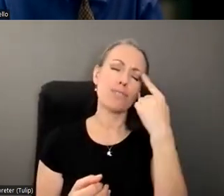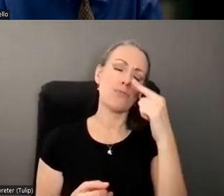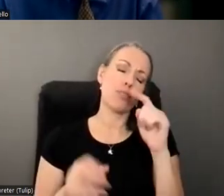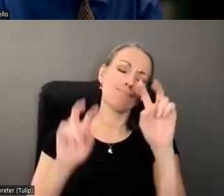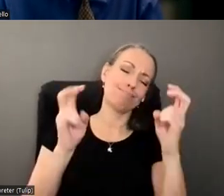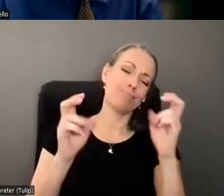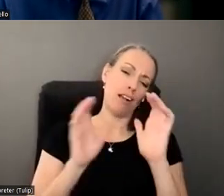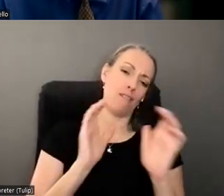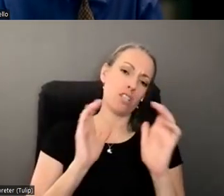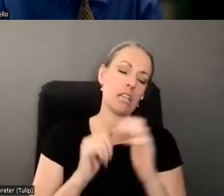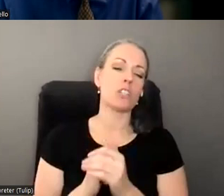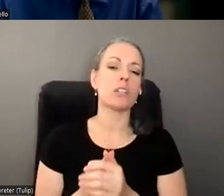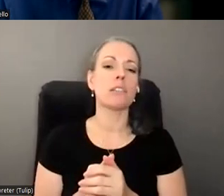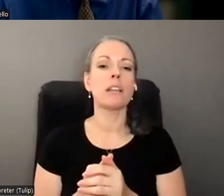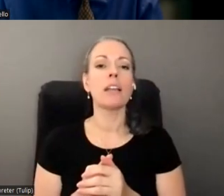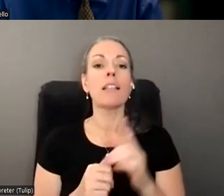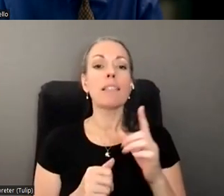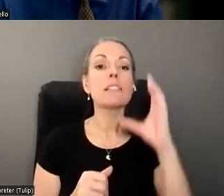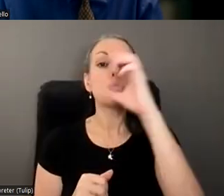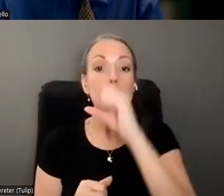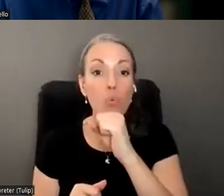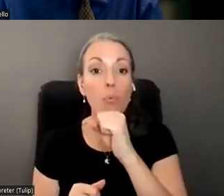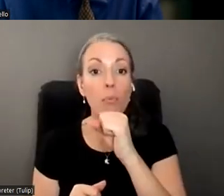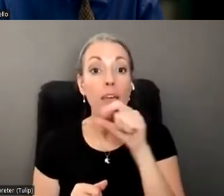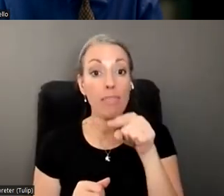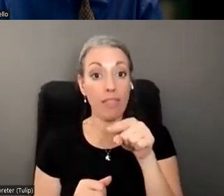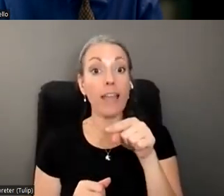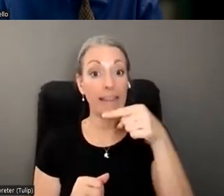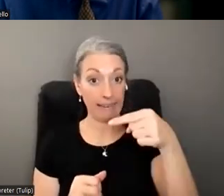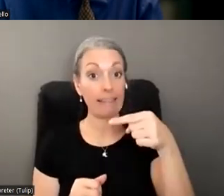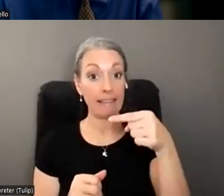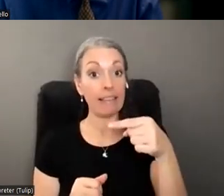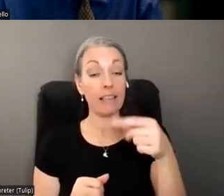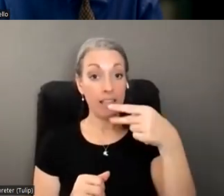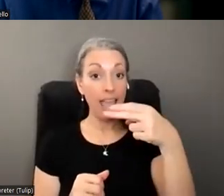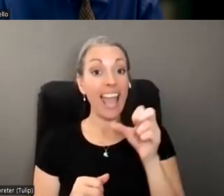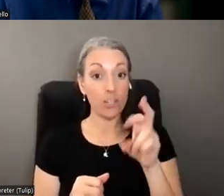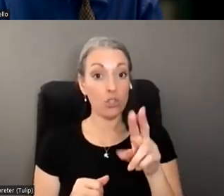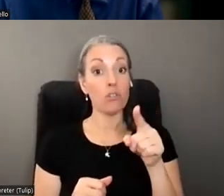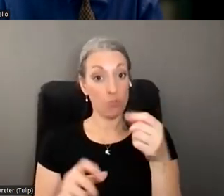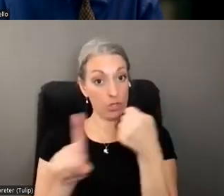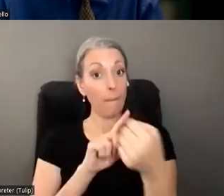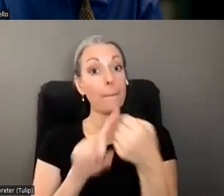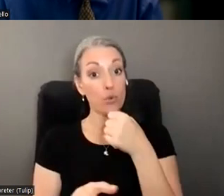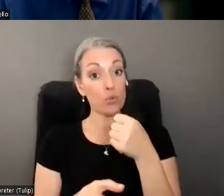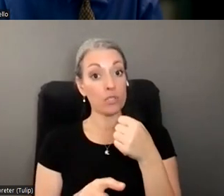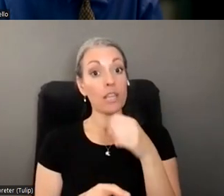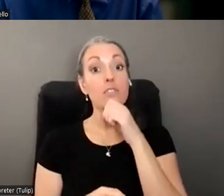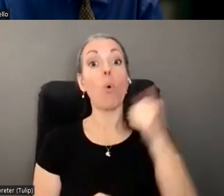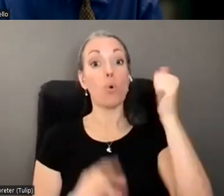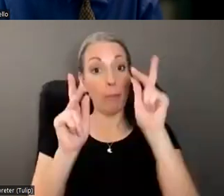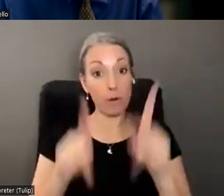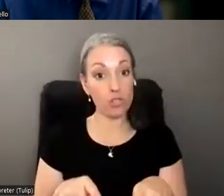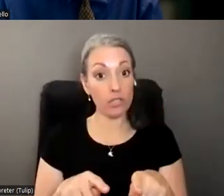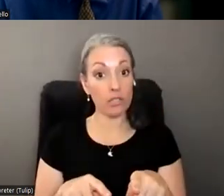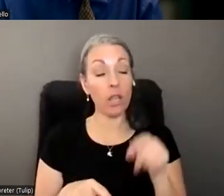about different service models, let's assume that Victor is a victim of financial elder abuse, and how could we, um, make